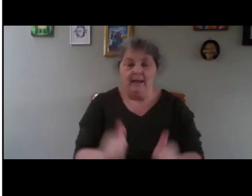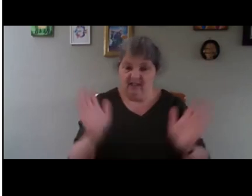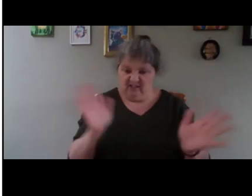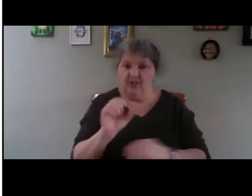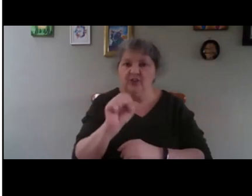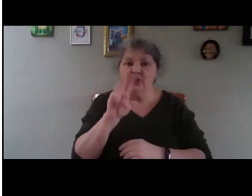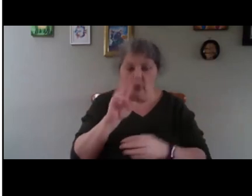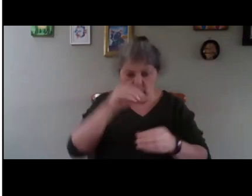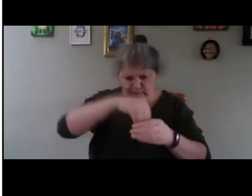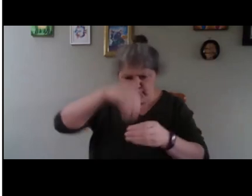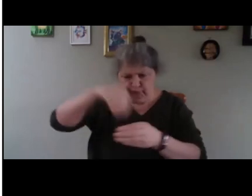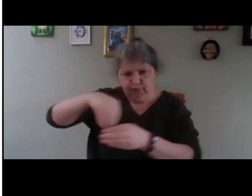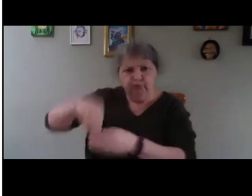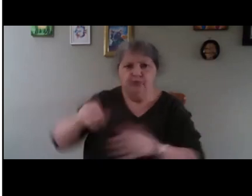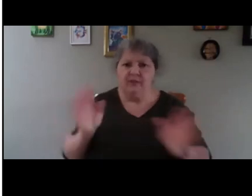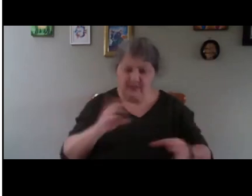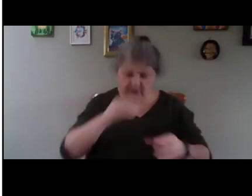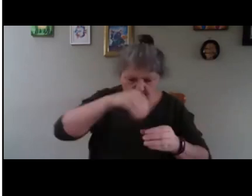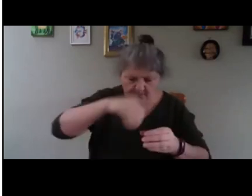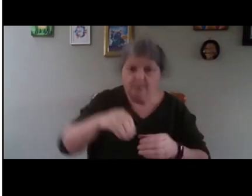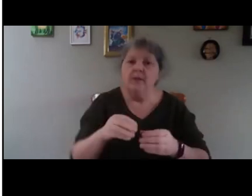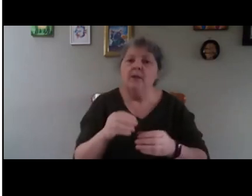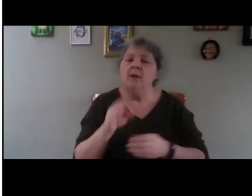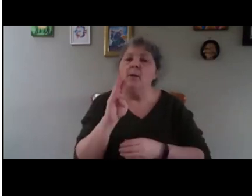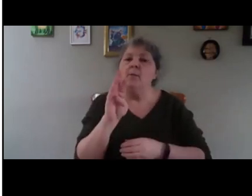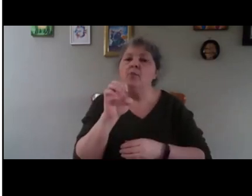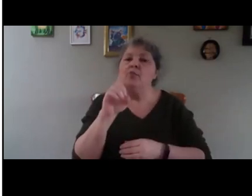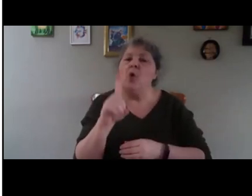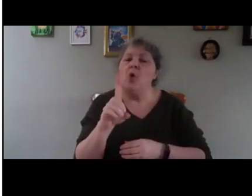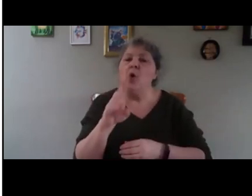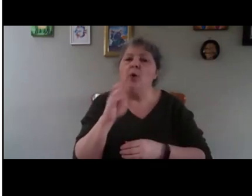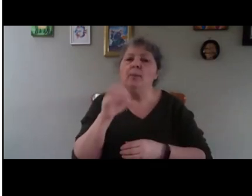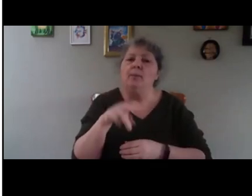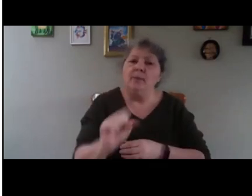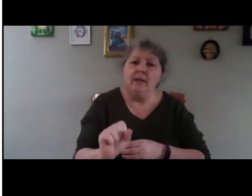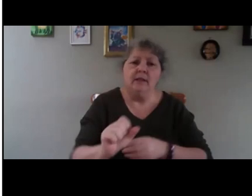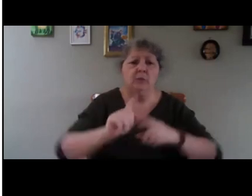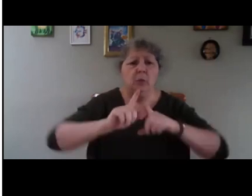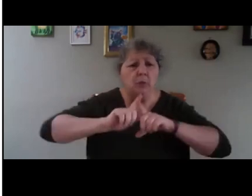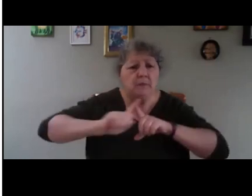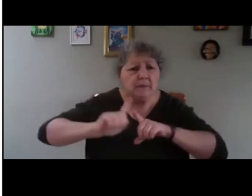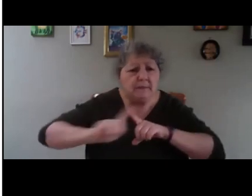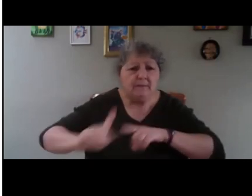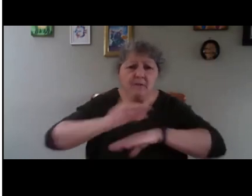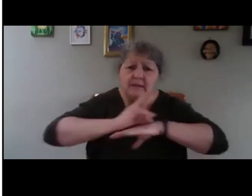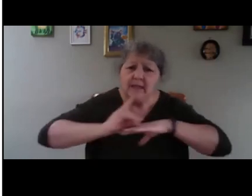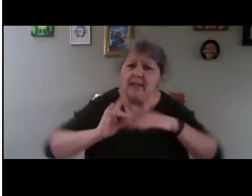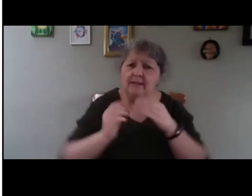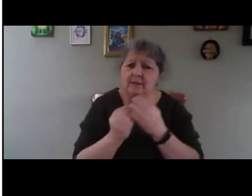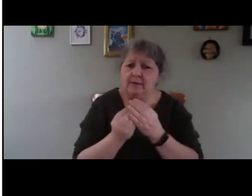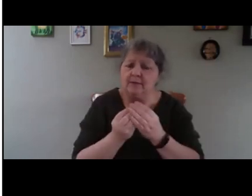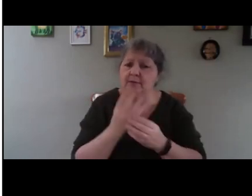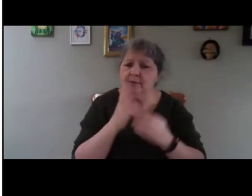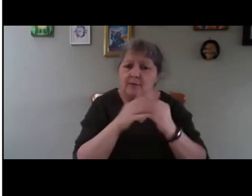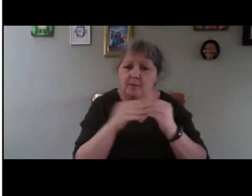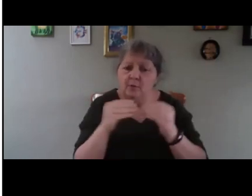A lot of lettuces. I have broad beans. I have garden peas. I have celeriac. I have some cabbage,